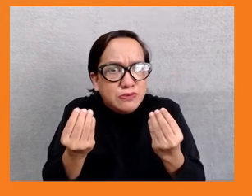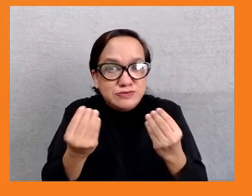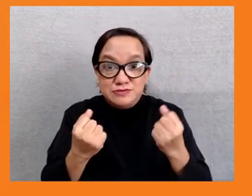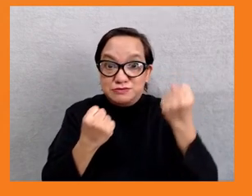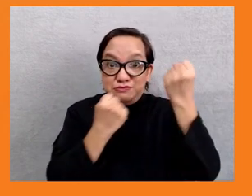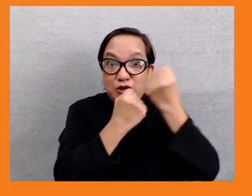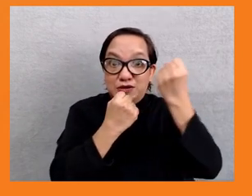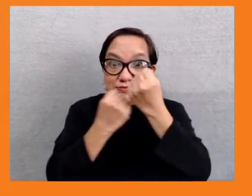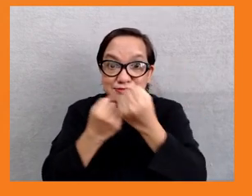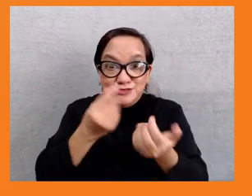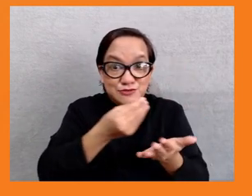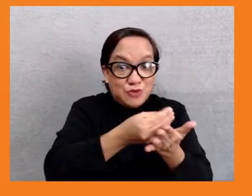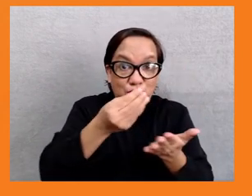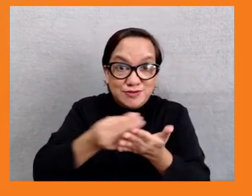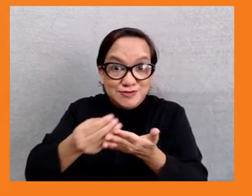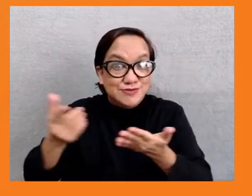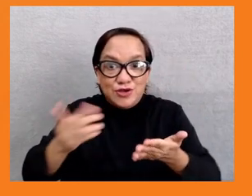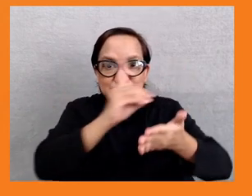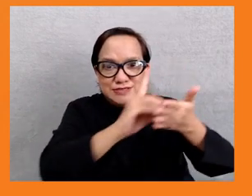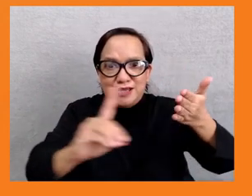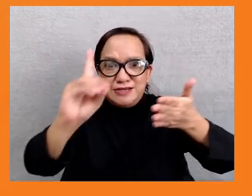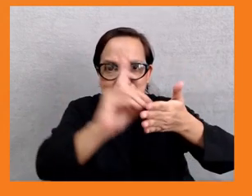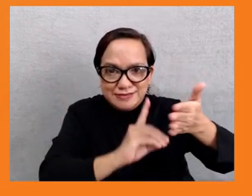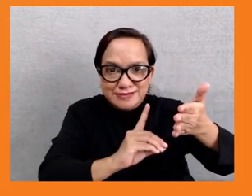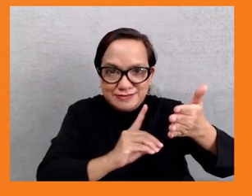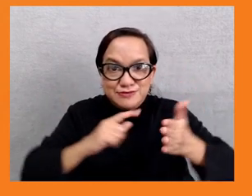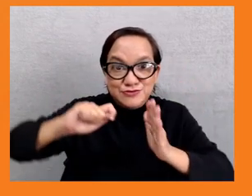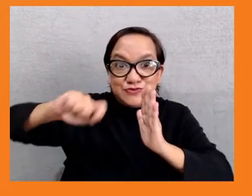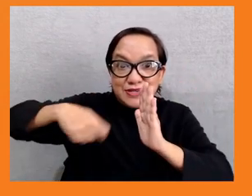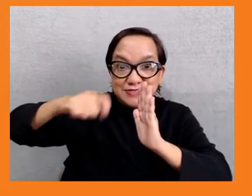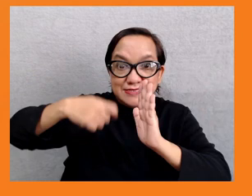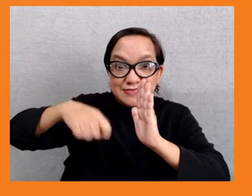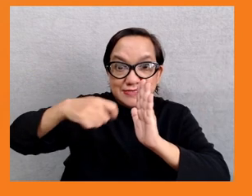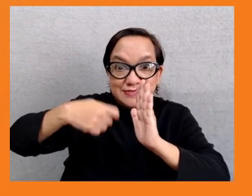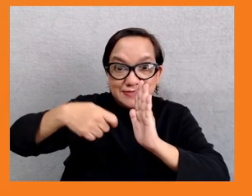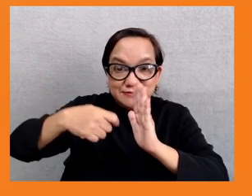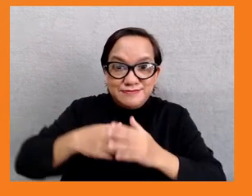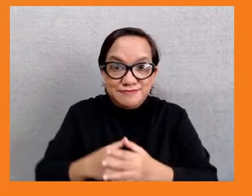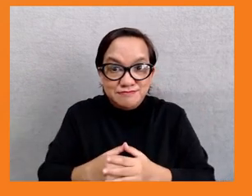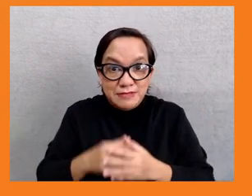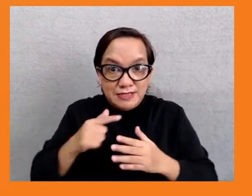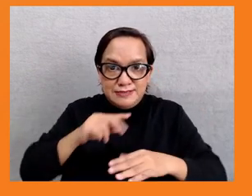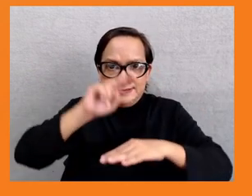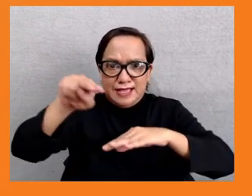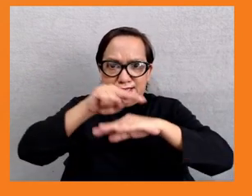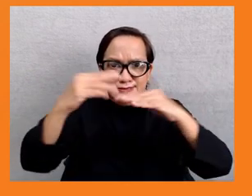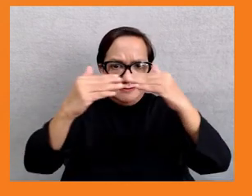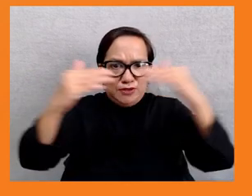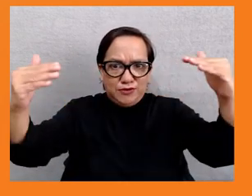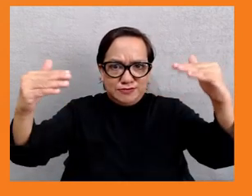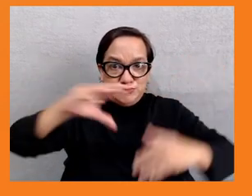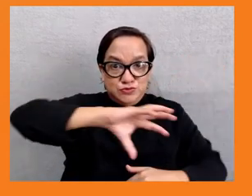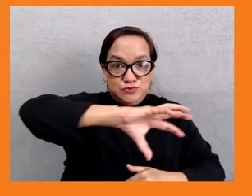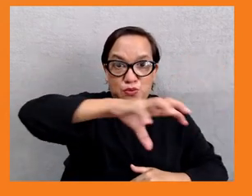And we think it's only with this combination of national government, regional and global measures, that we can actually begin to